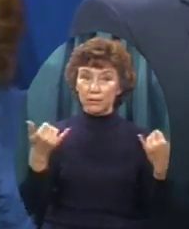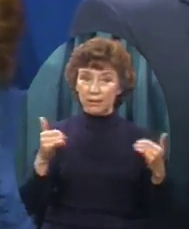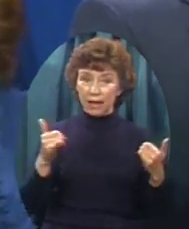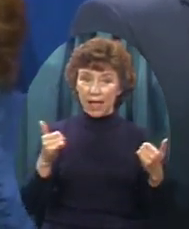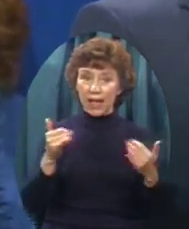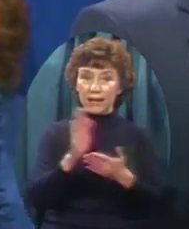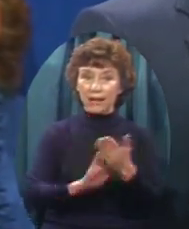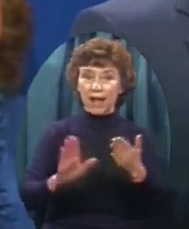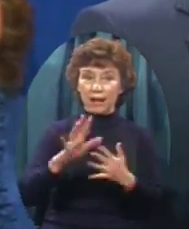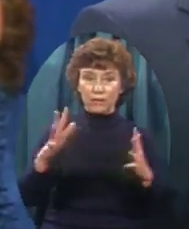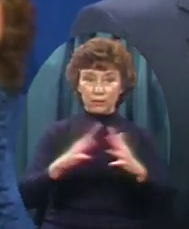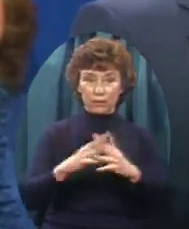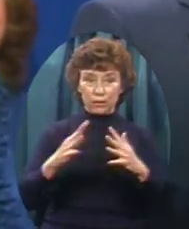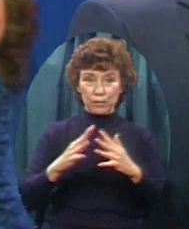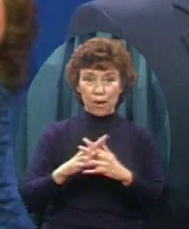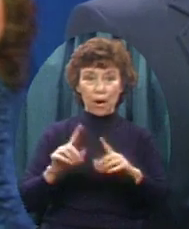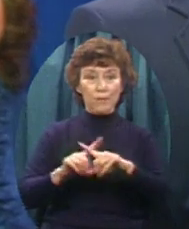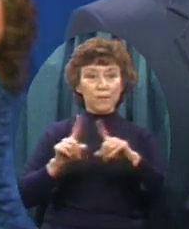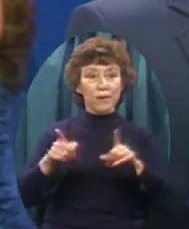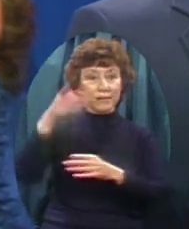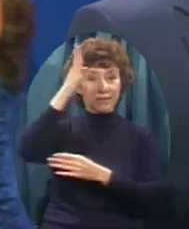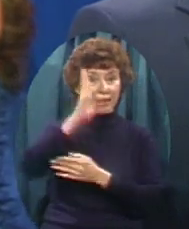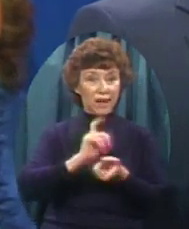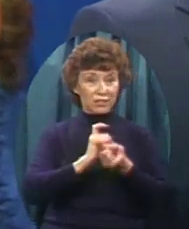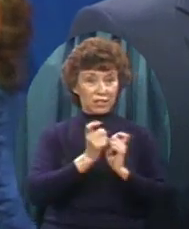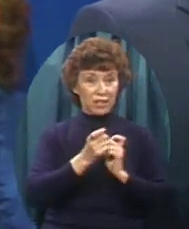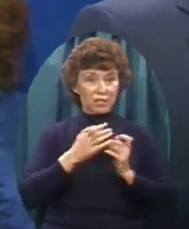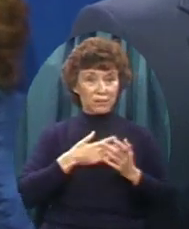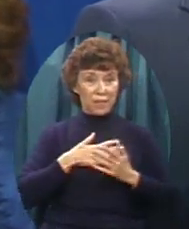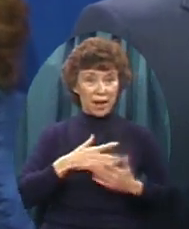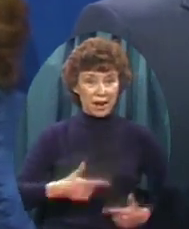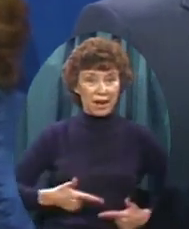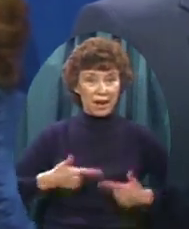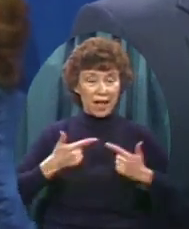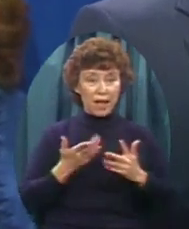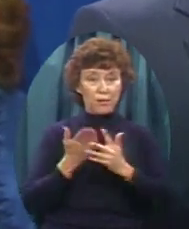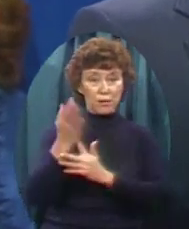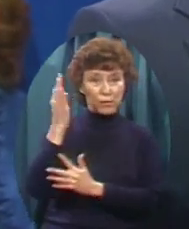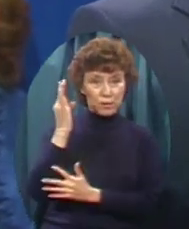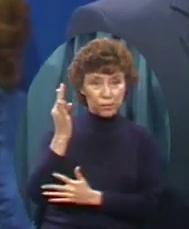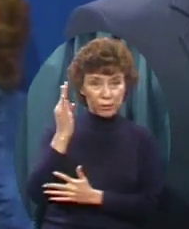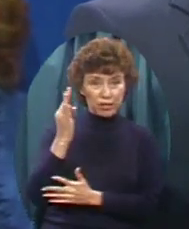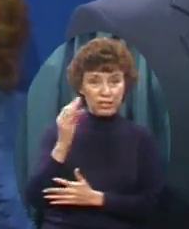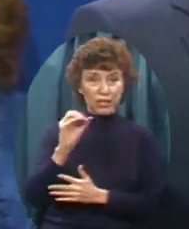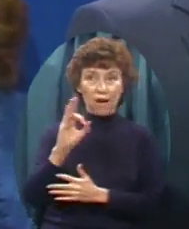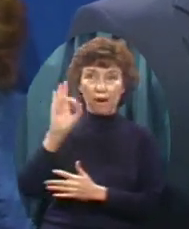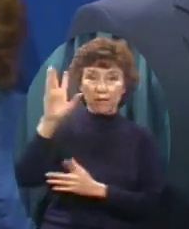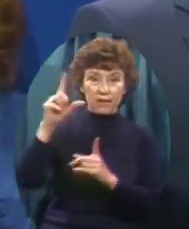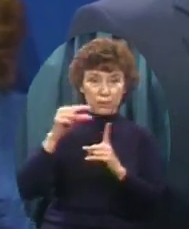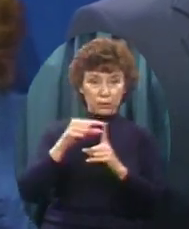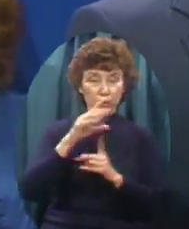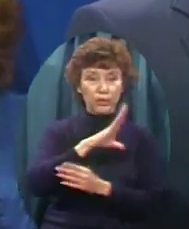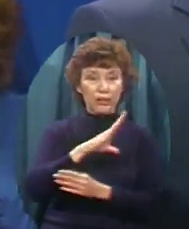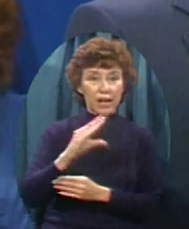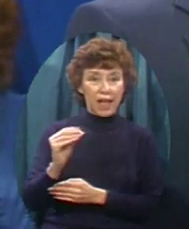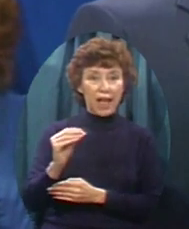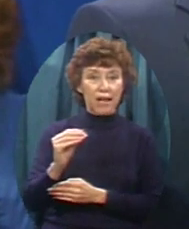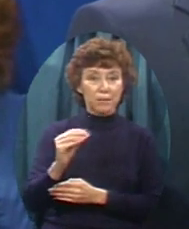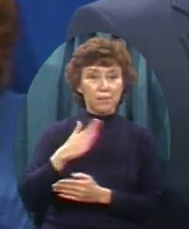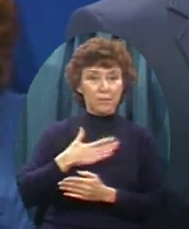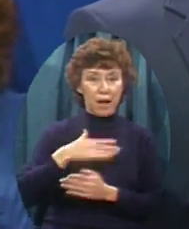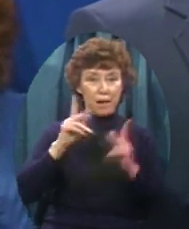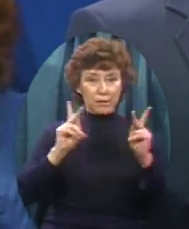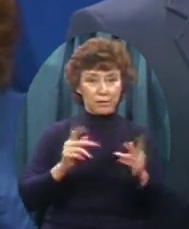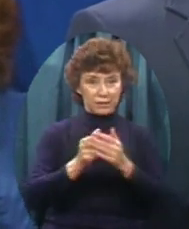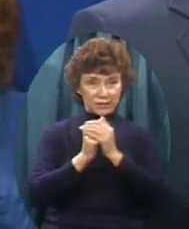As I was here, God gained a break And changed my life Through the preaching of the word of God And my own personal devotions My sophomore year, Chuck Milhub preached a